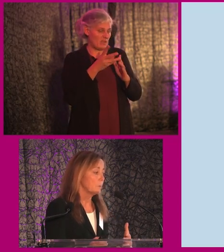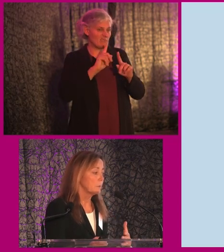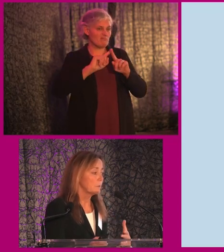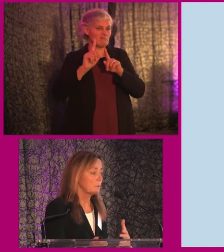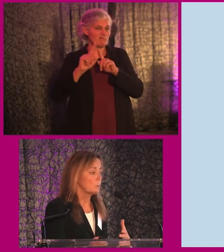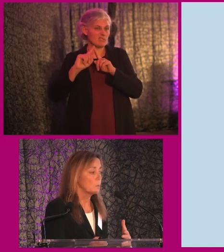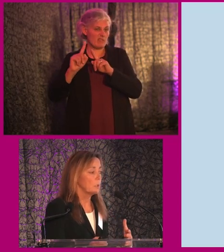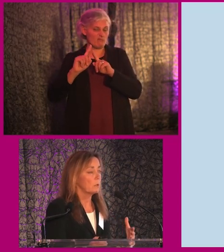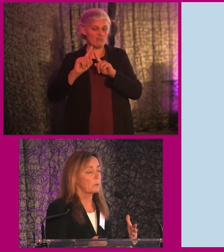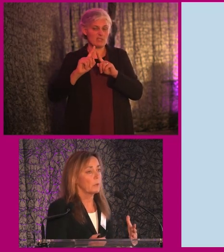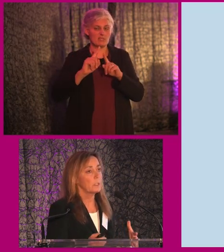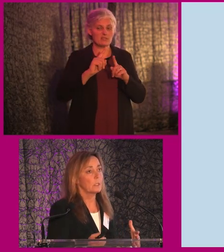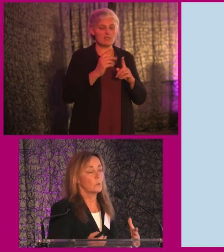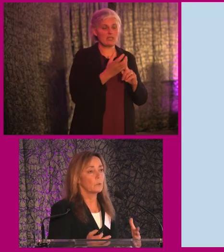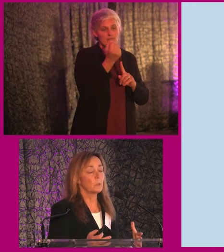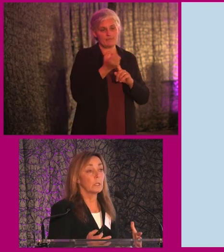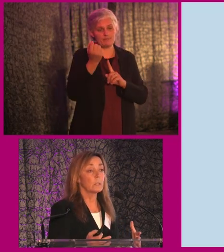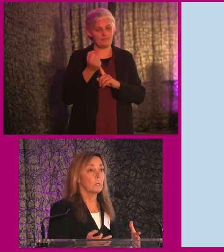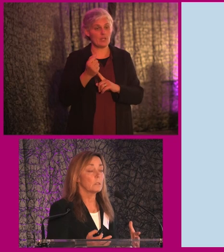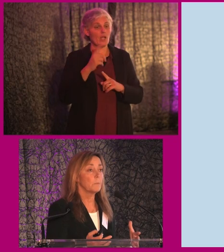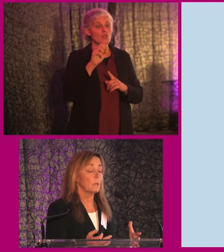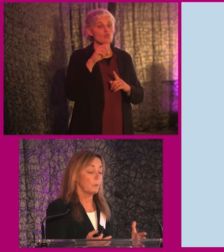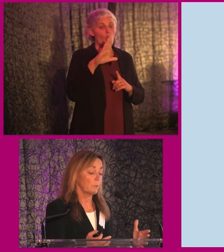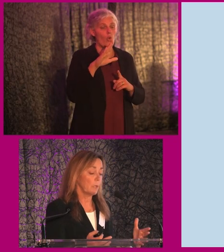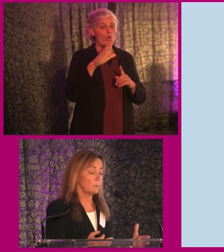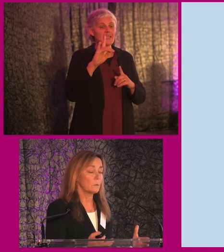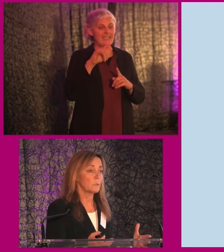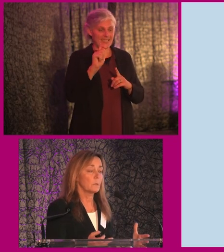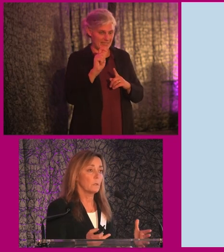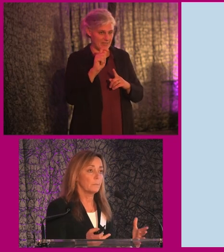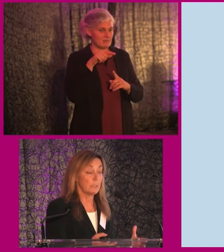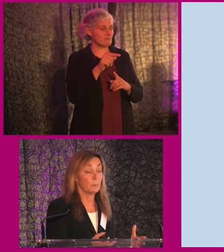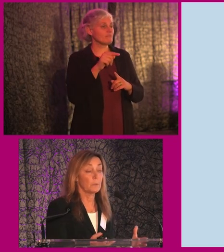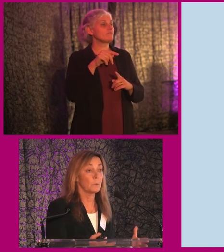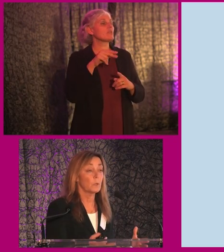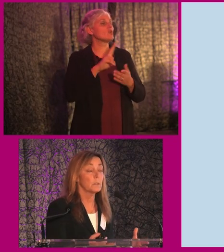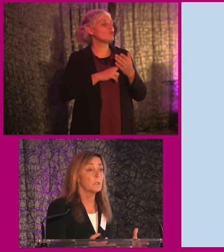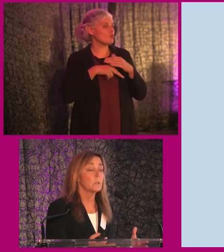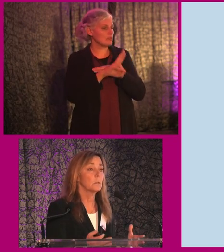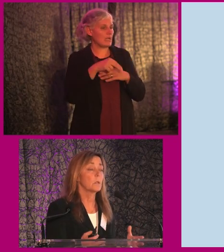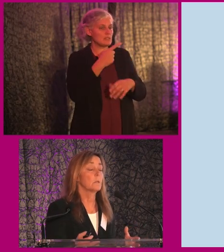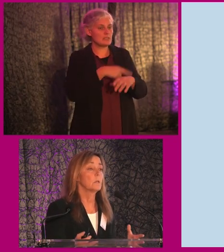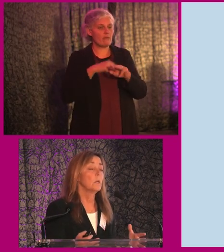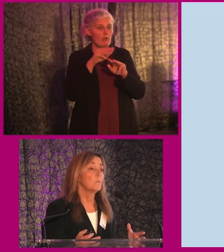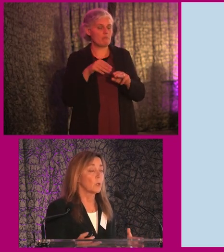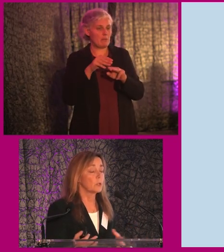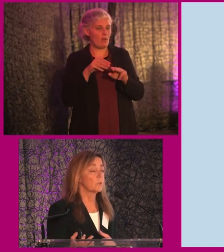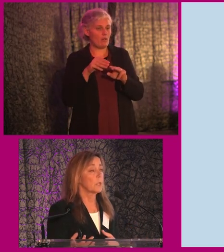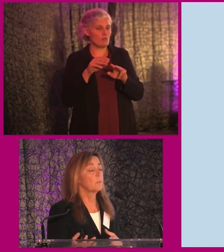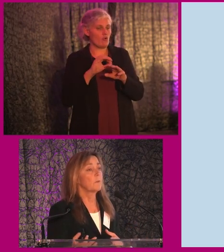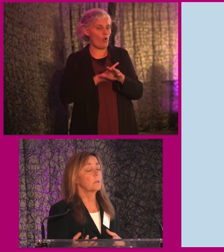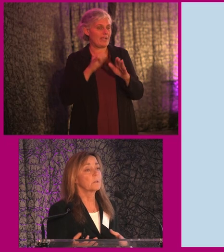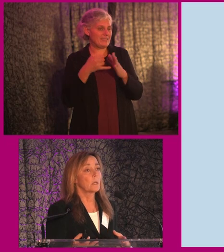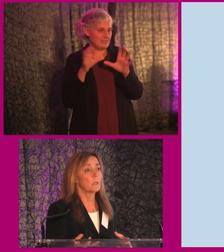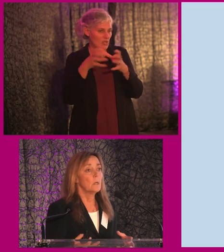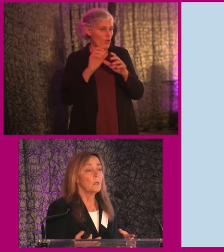deliverables. So we are creating now a toolkit that both end users, disabled persons organizations and other vocational training